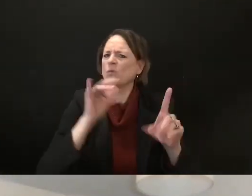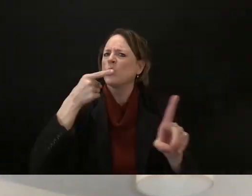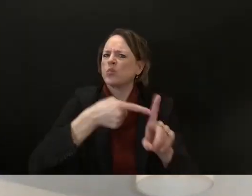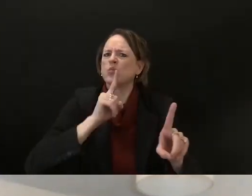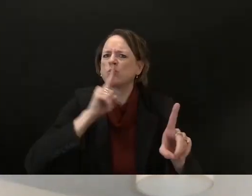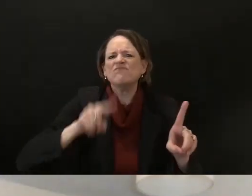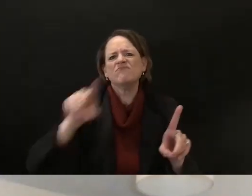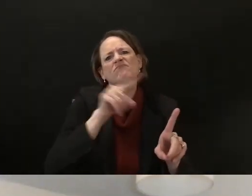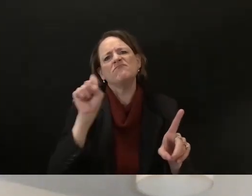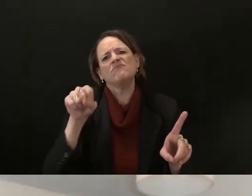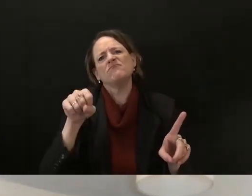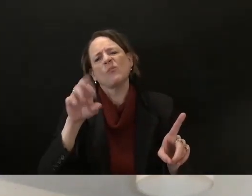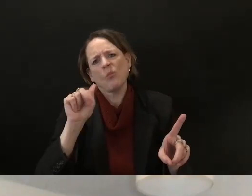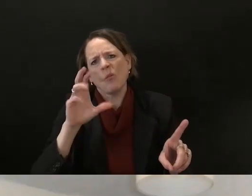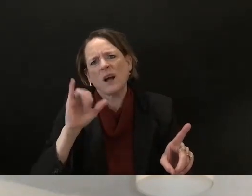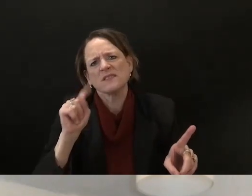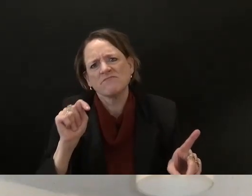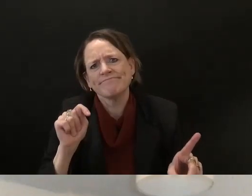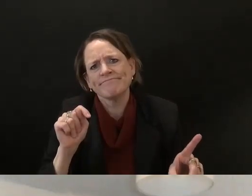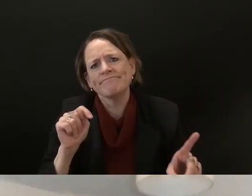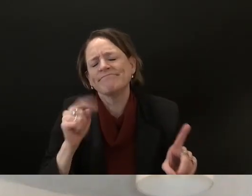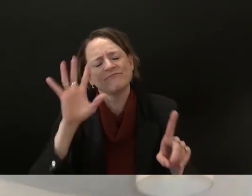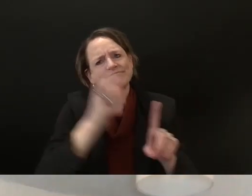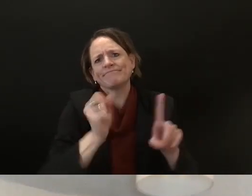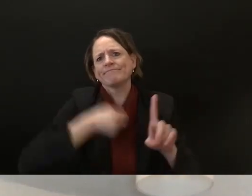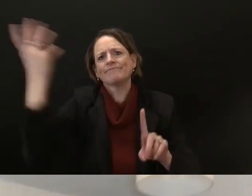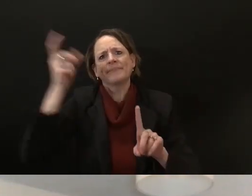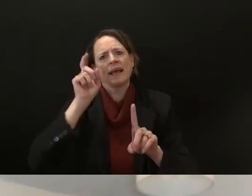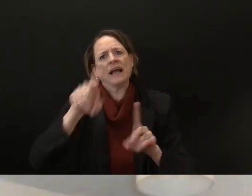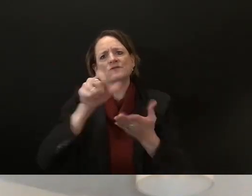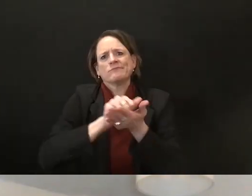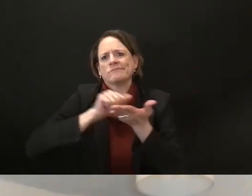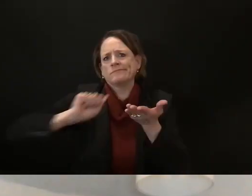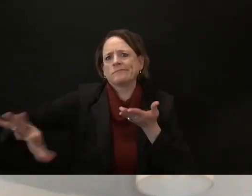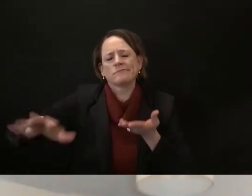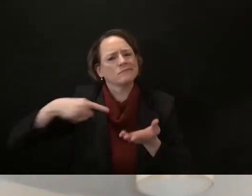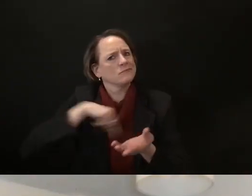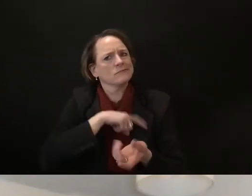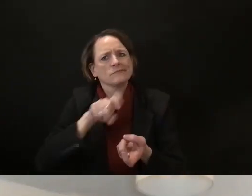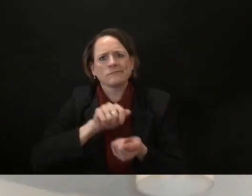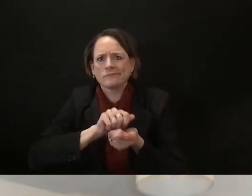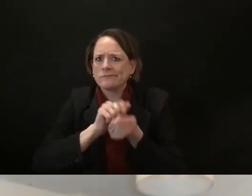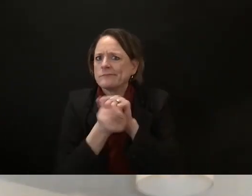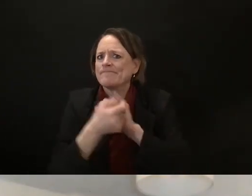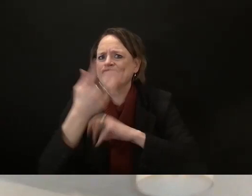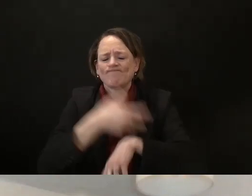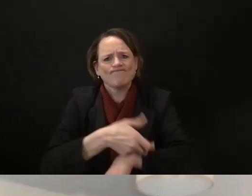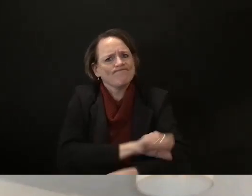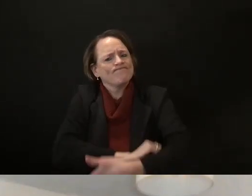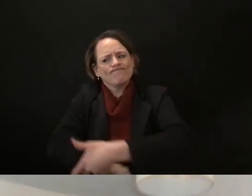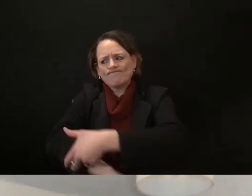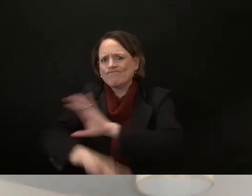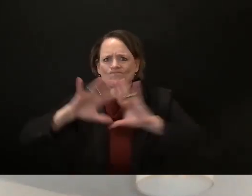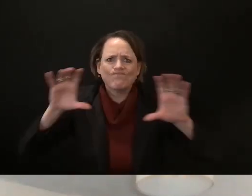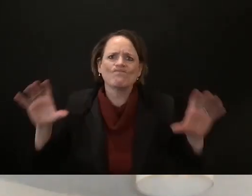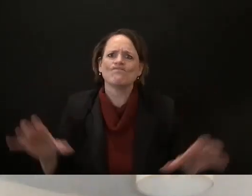um but there's you know there has to be targeted investment as well um you know one thing one way to look